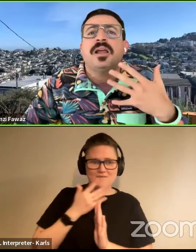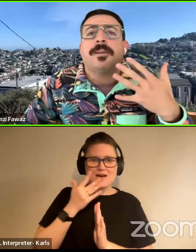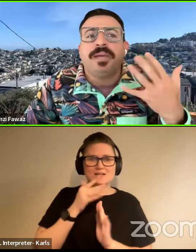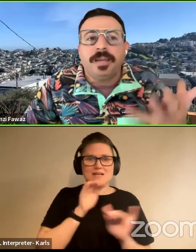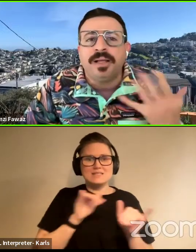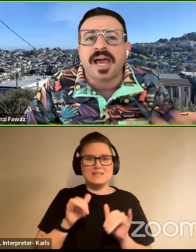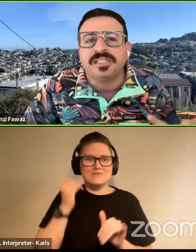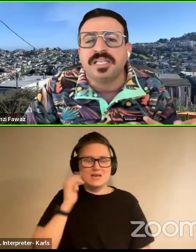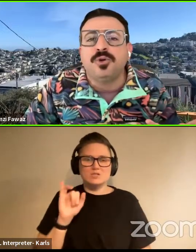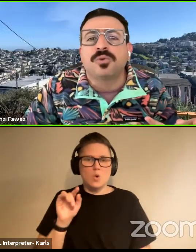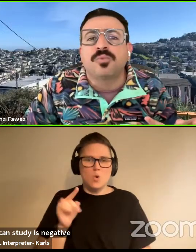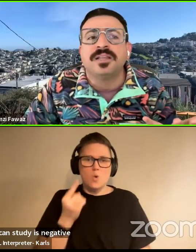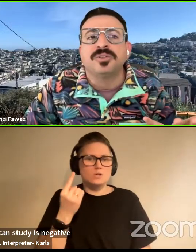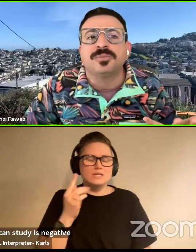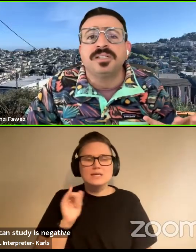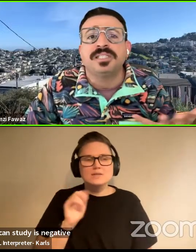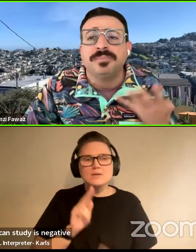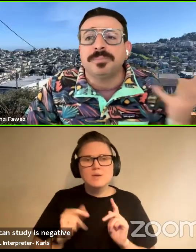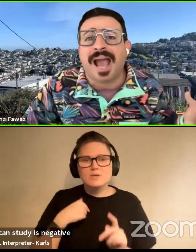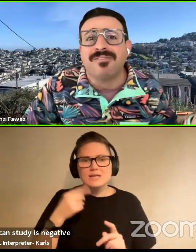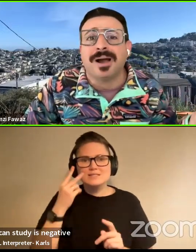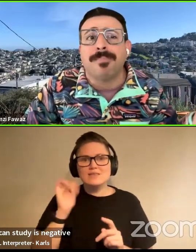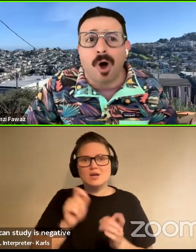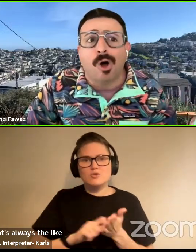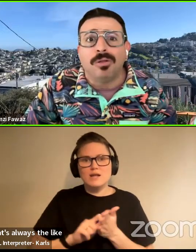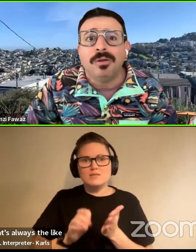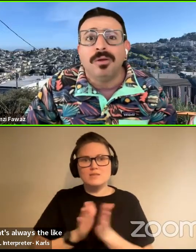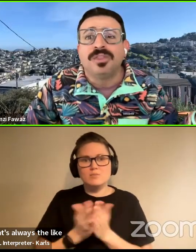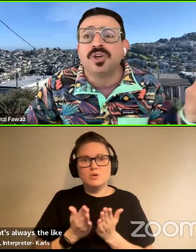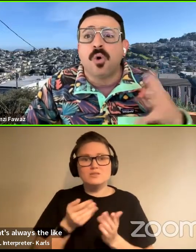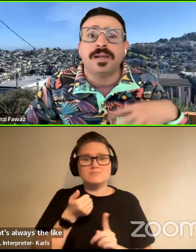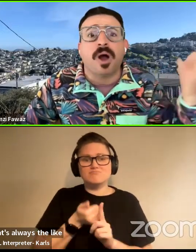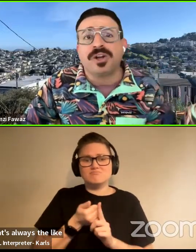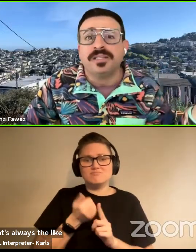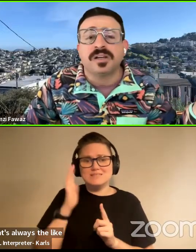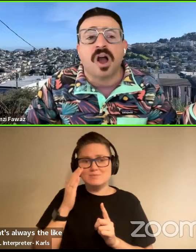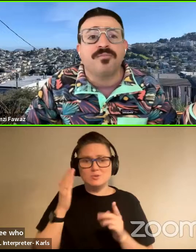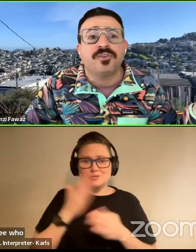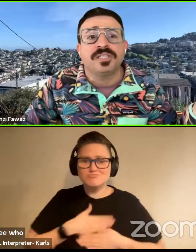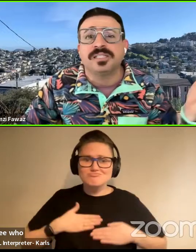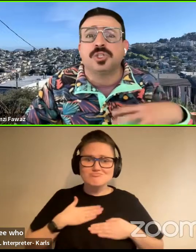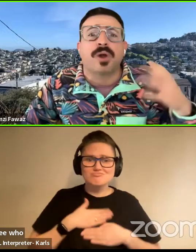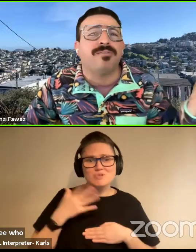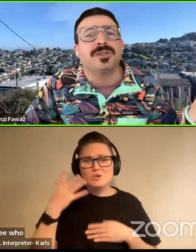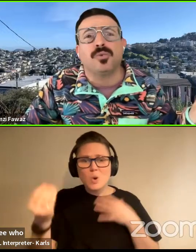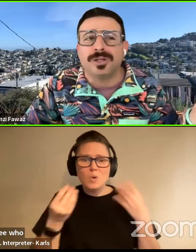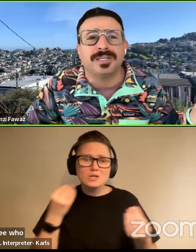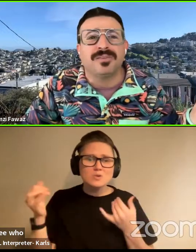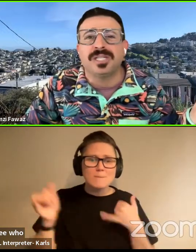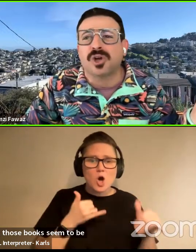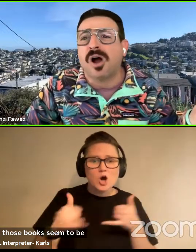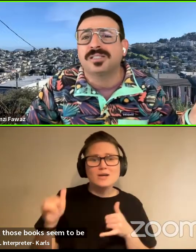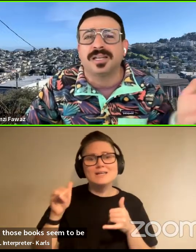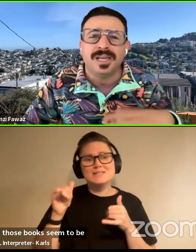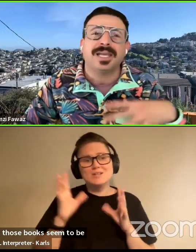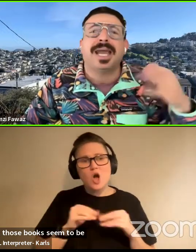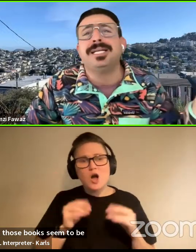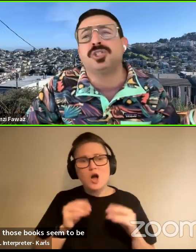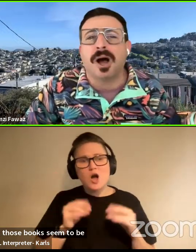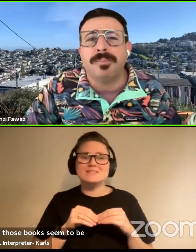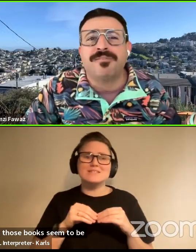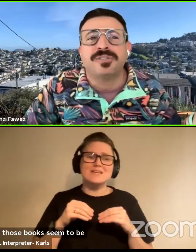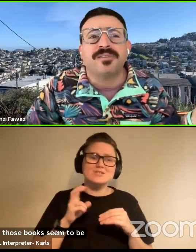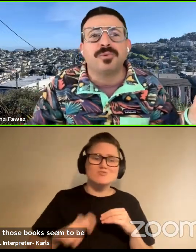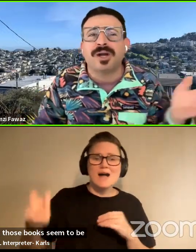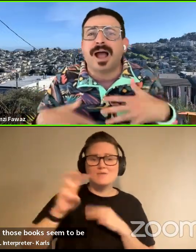like the people I see who are writing those books seem to be having a ball. They're going to parties at conferences and traveling the world and giving talks and